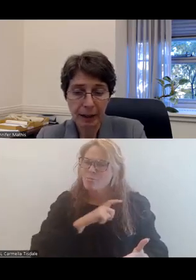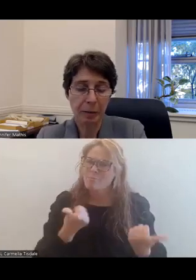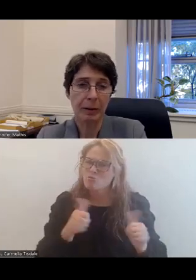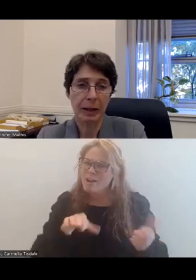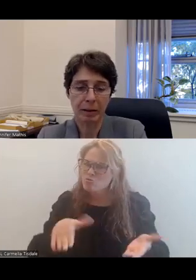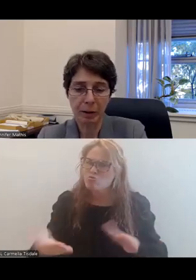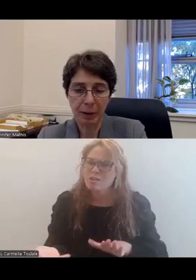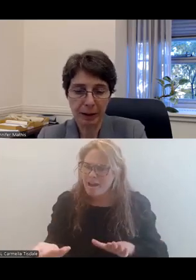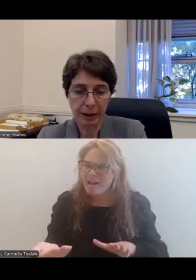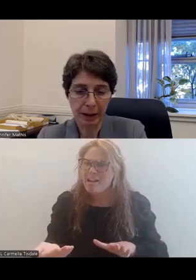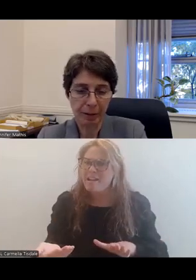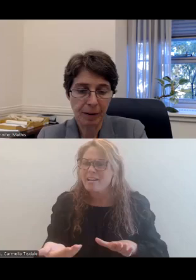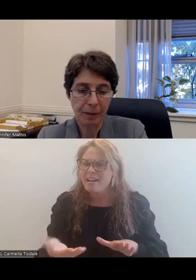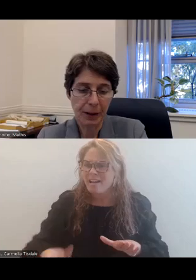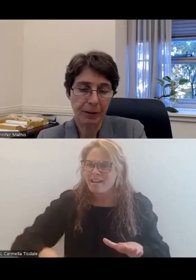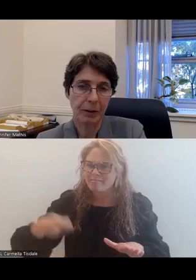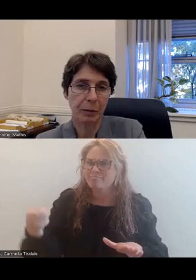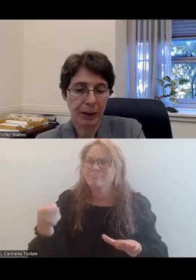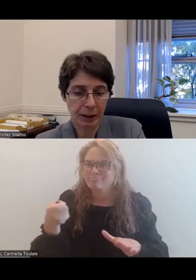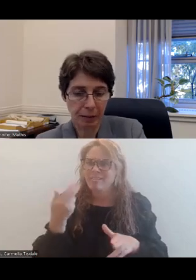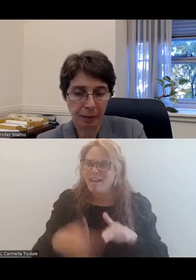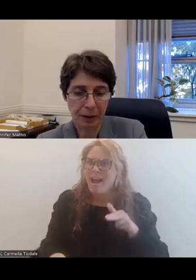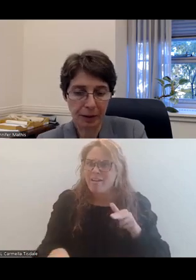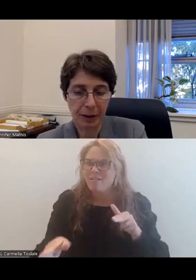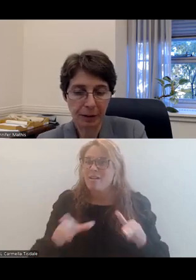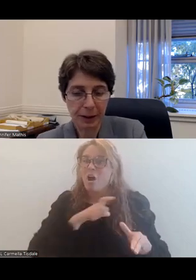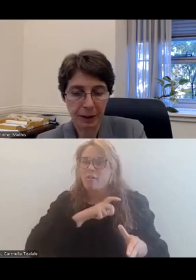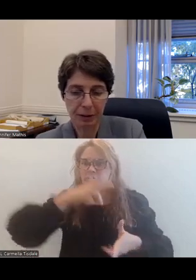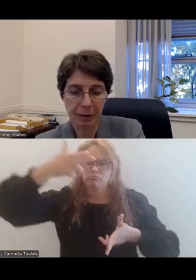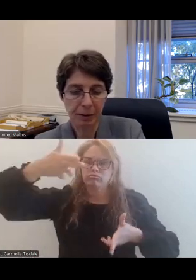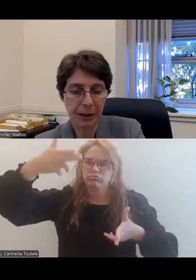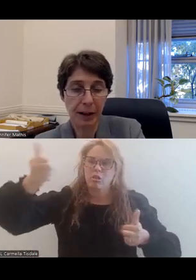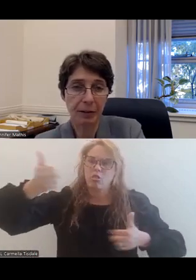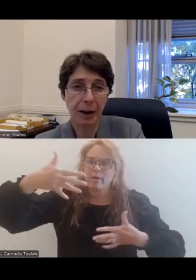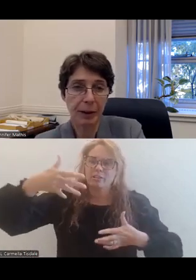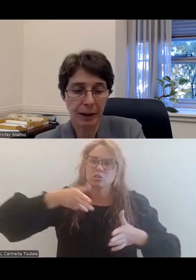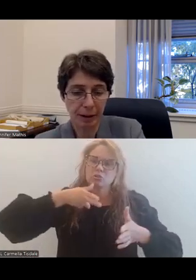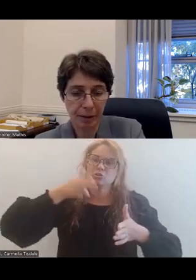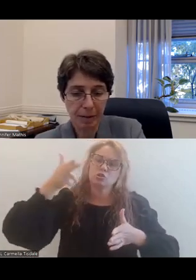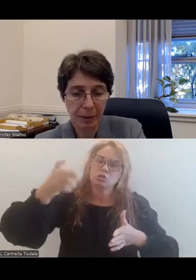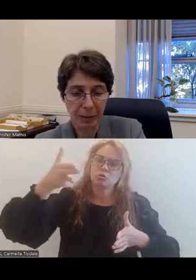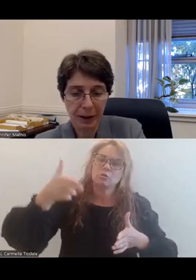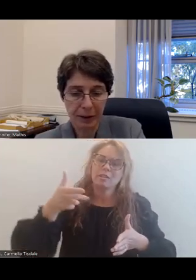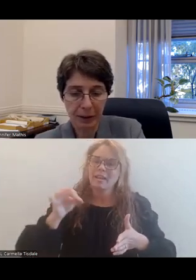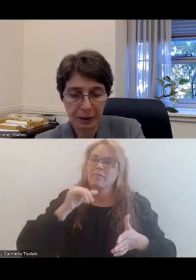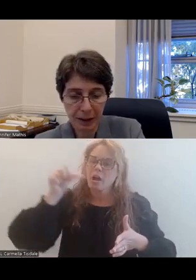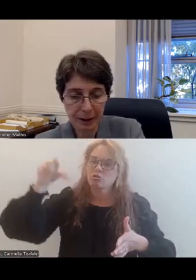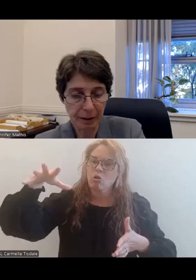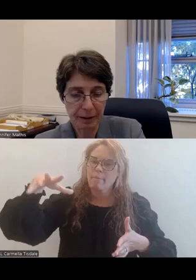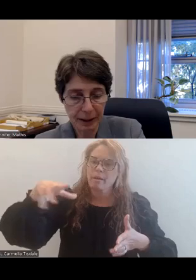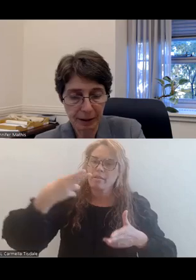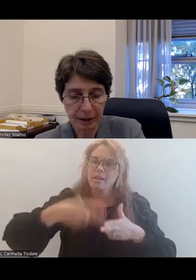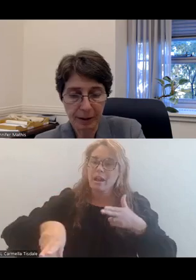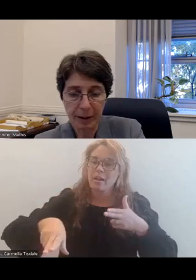to die, and pulled out a small pocket knife. The officers pointed their weapons and threatened to shoot him if he did not drop the knife. The man took